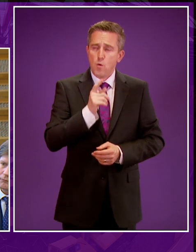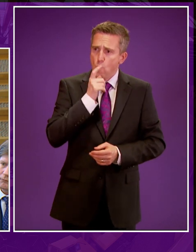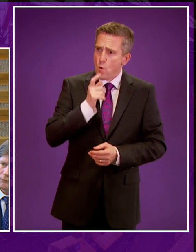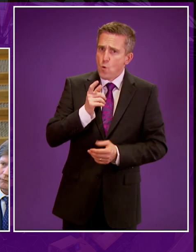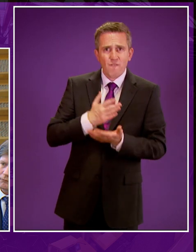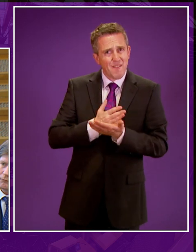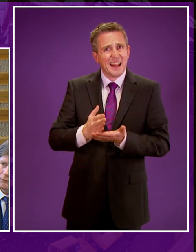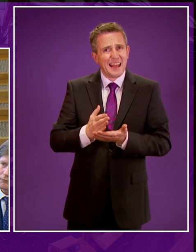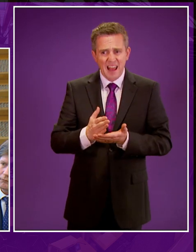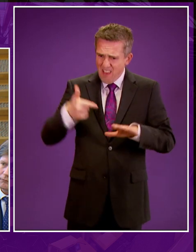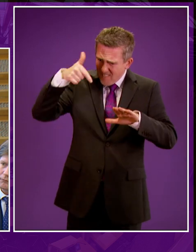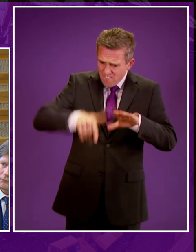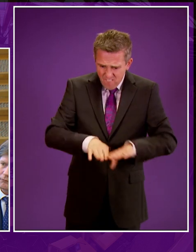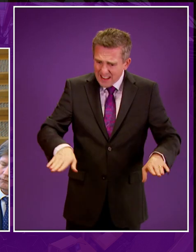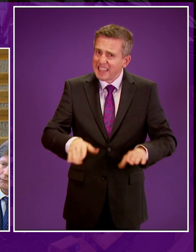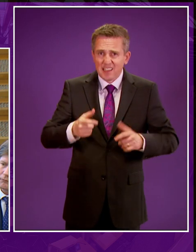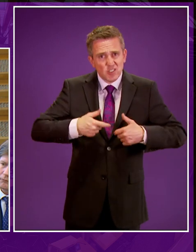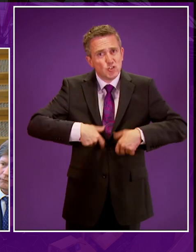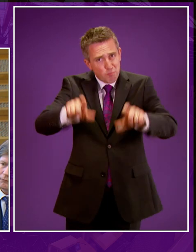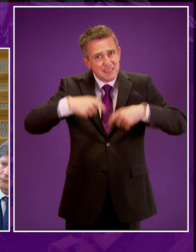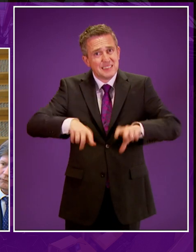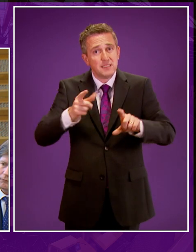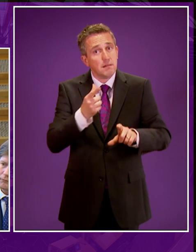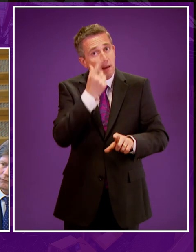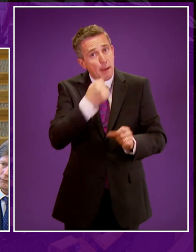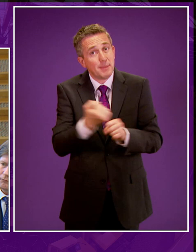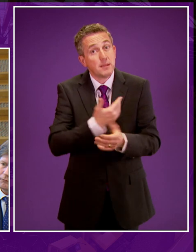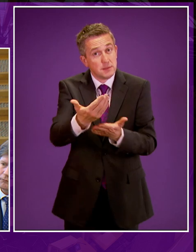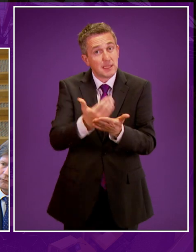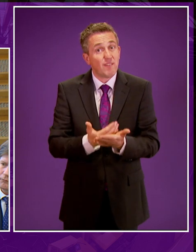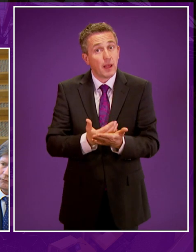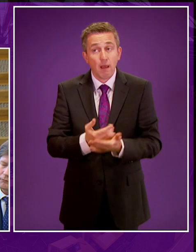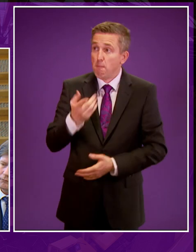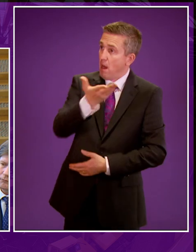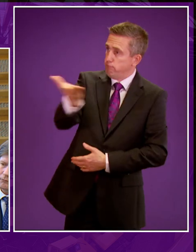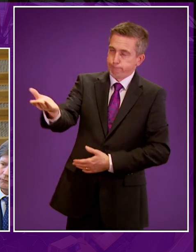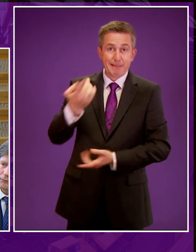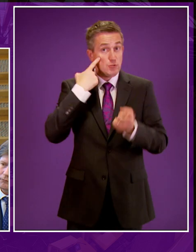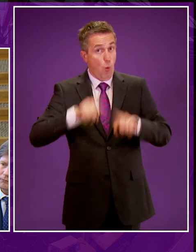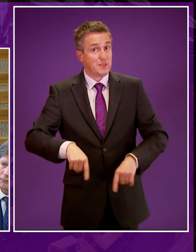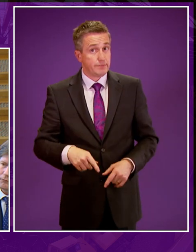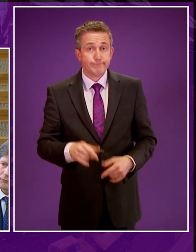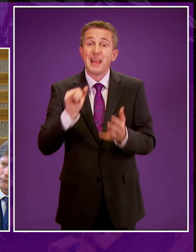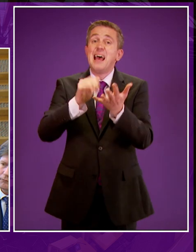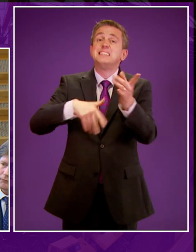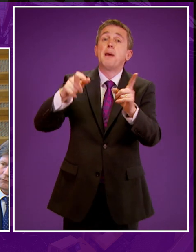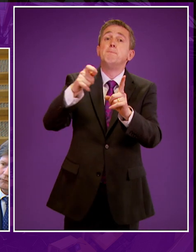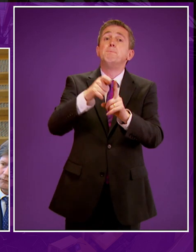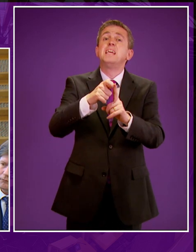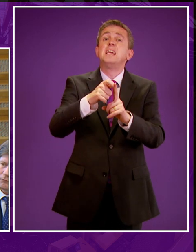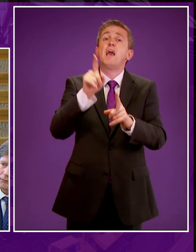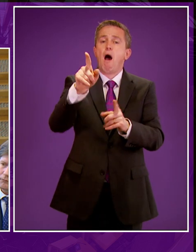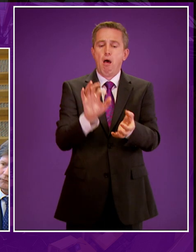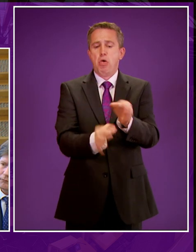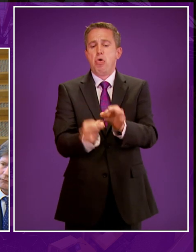very clear that fracking should proceed and can be done safely, and that is also ignored. What we have is an SNP Government dancing to the